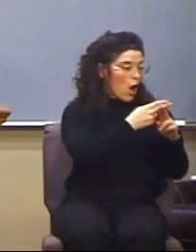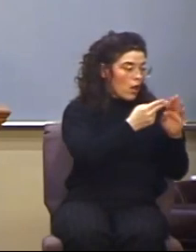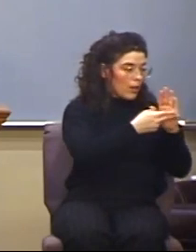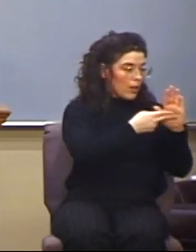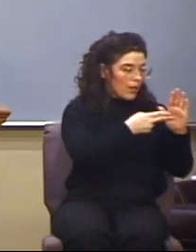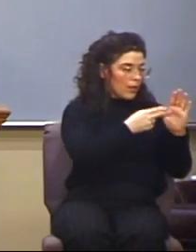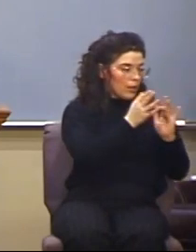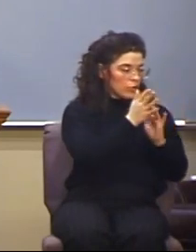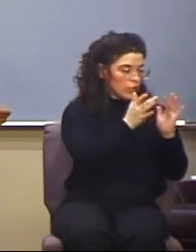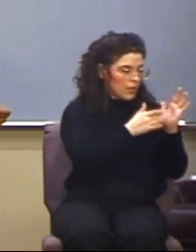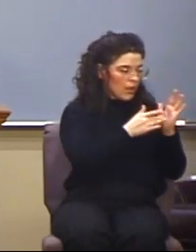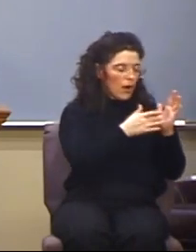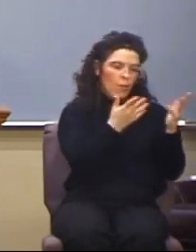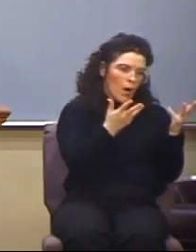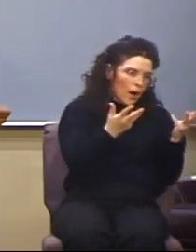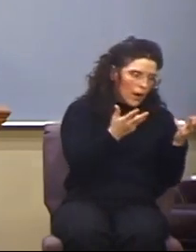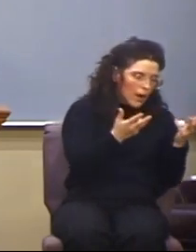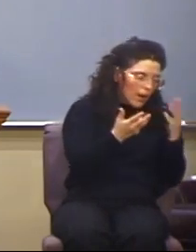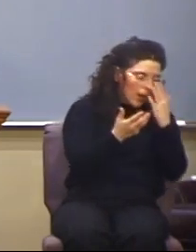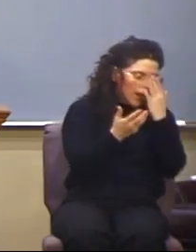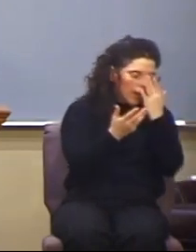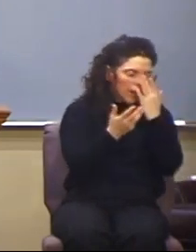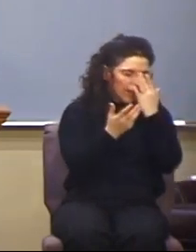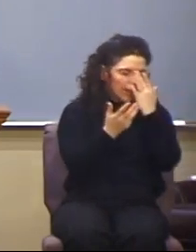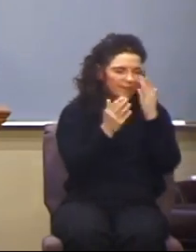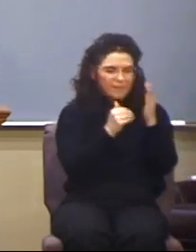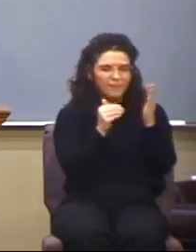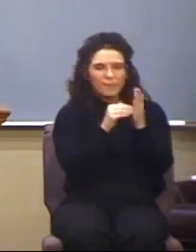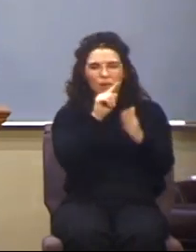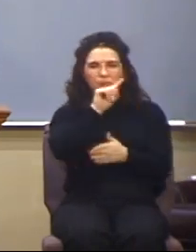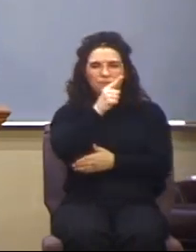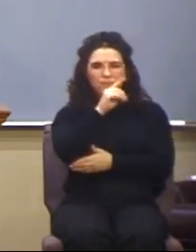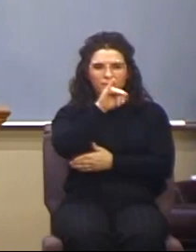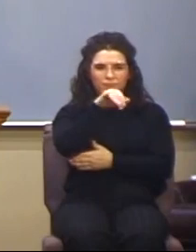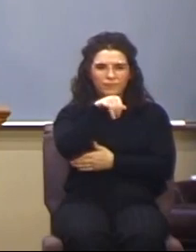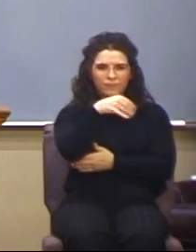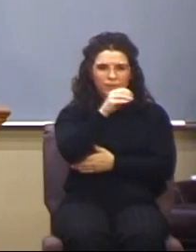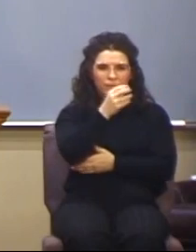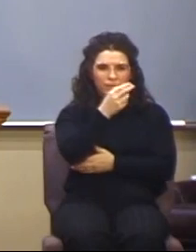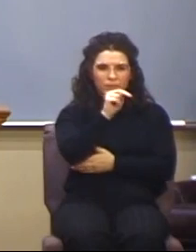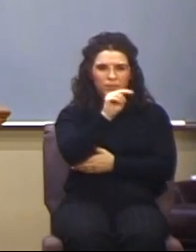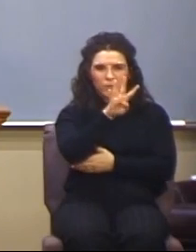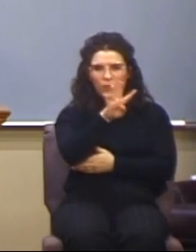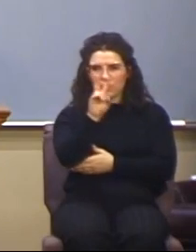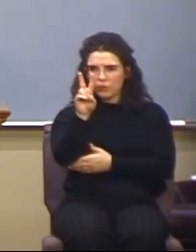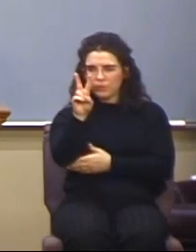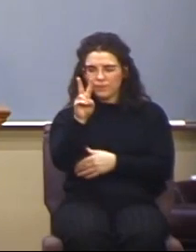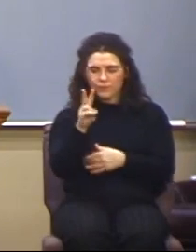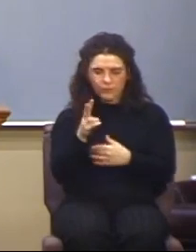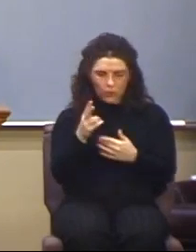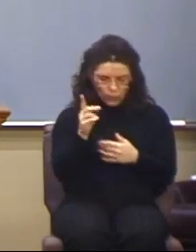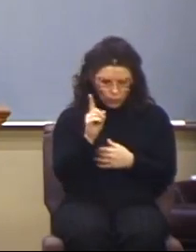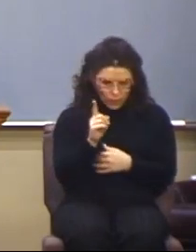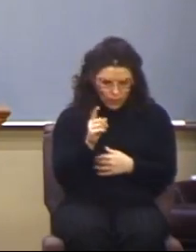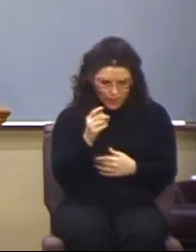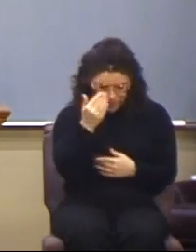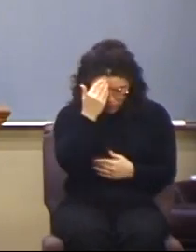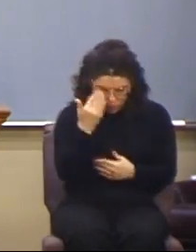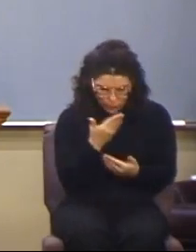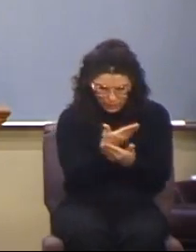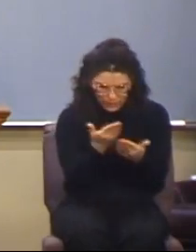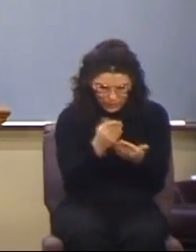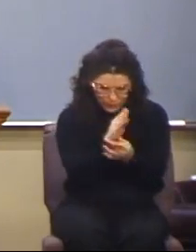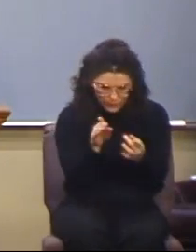Jesus something. Again, 1 John, chapter 4, verse 2. Whereby know ye the Spirit